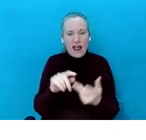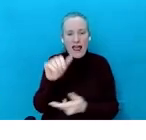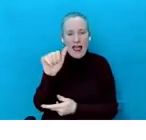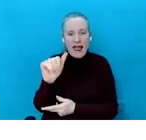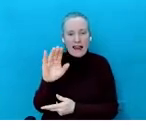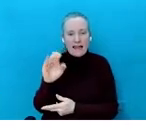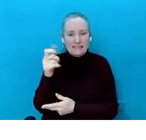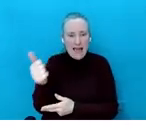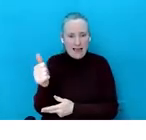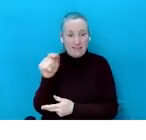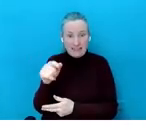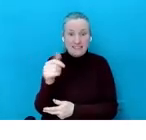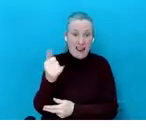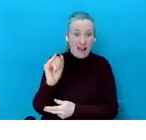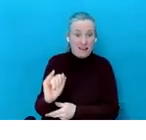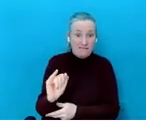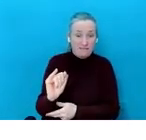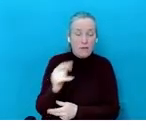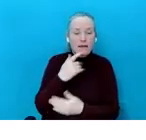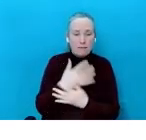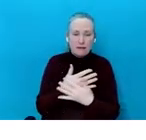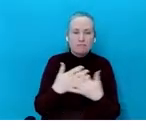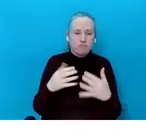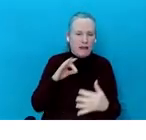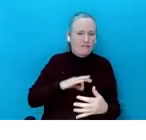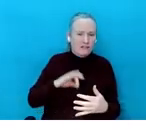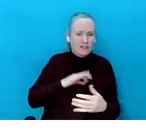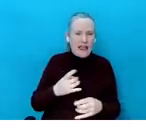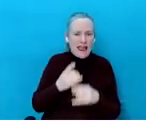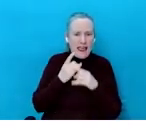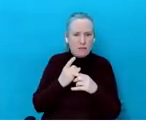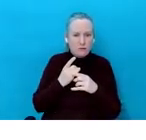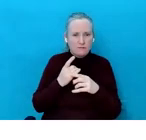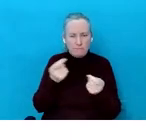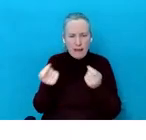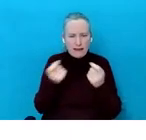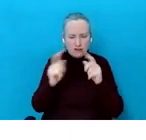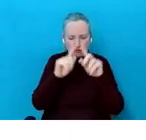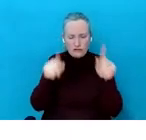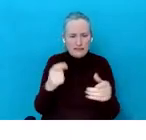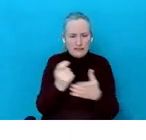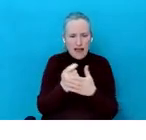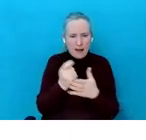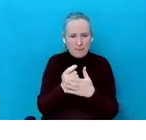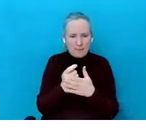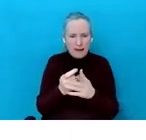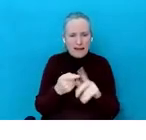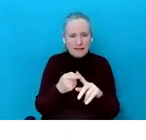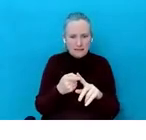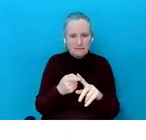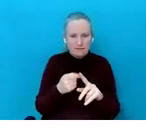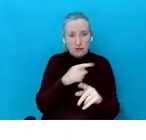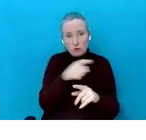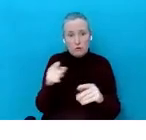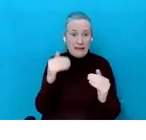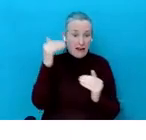But it can be hugely beneficial to help you with screen time and saving time online for you as a parent, an adult.